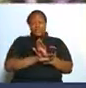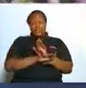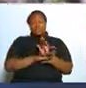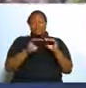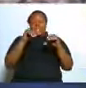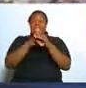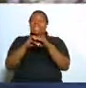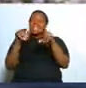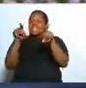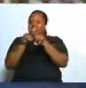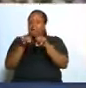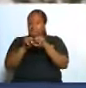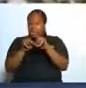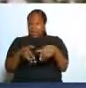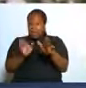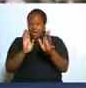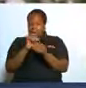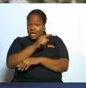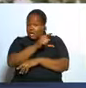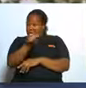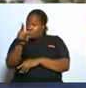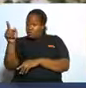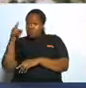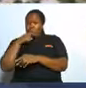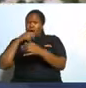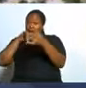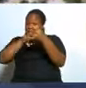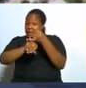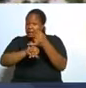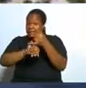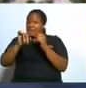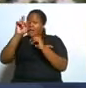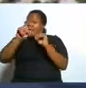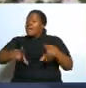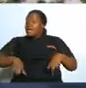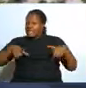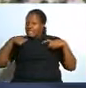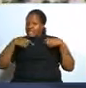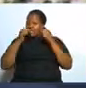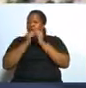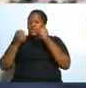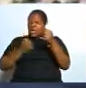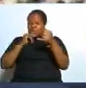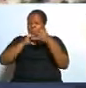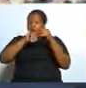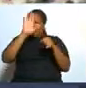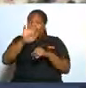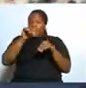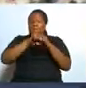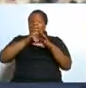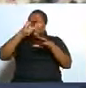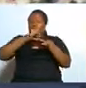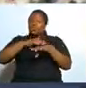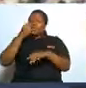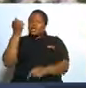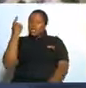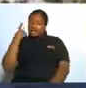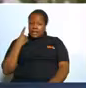same way you husband must live with your wives with proper understanding